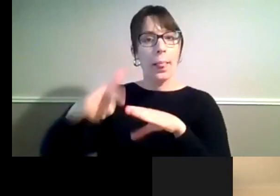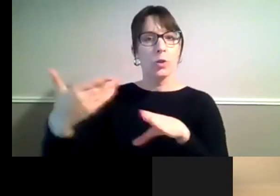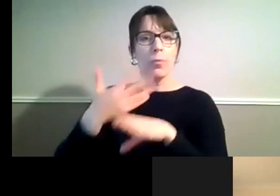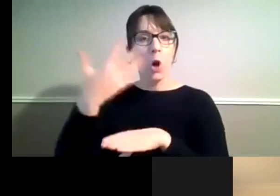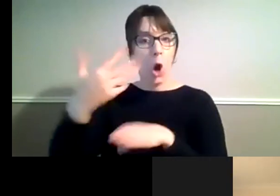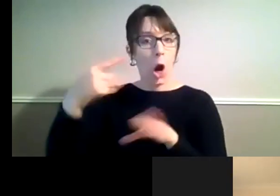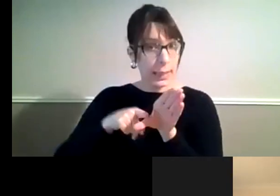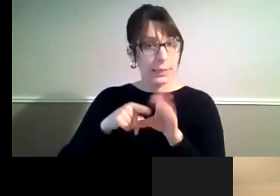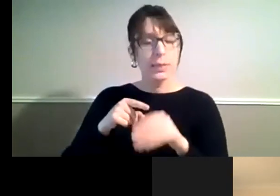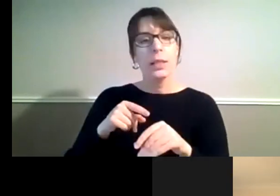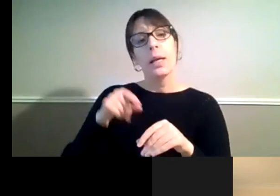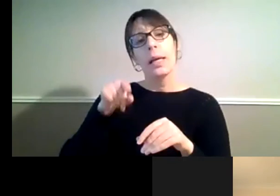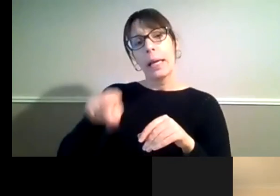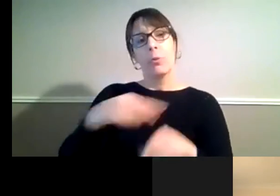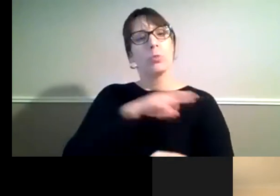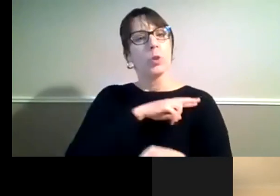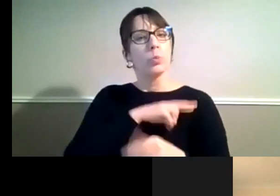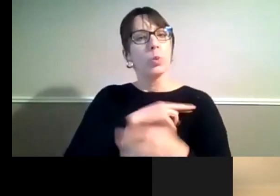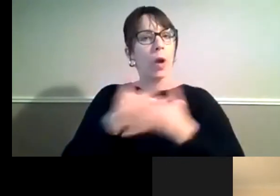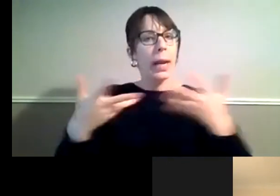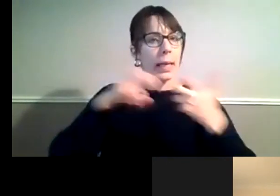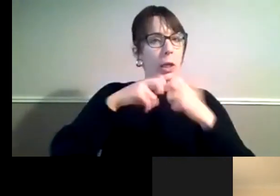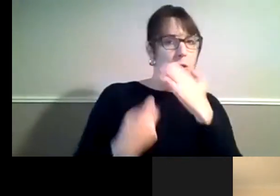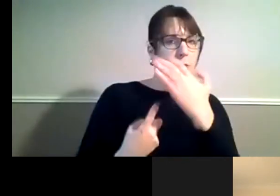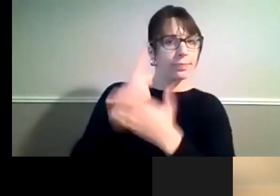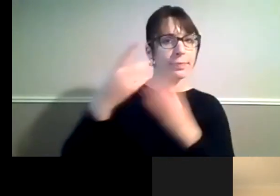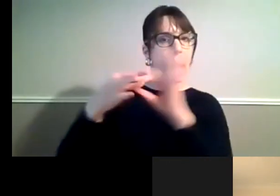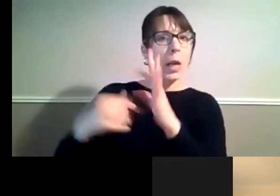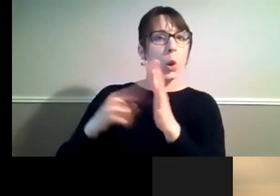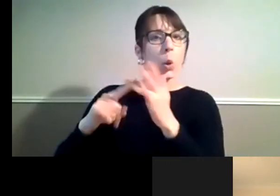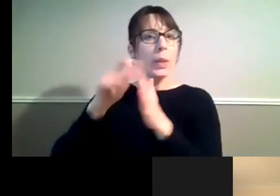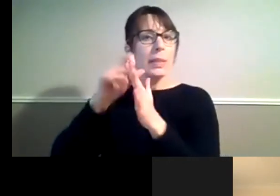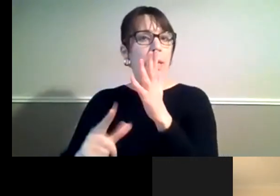responsible for issues relating to disability, race and human rights.